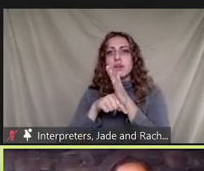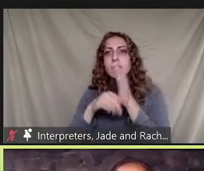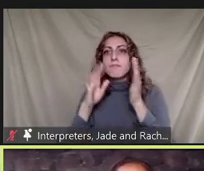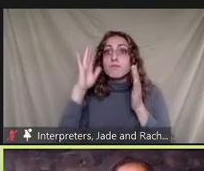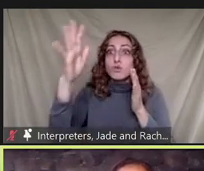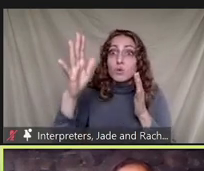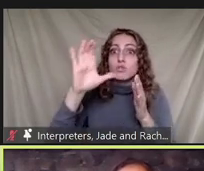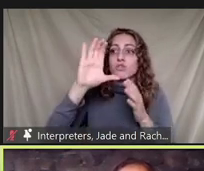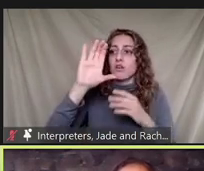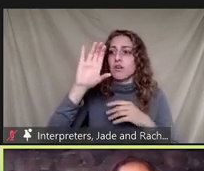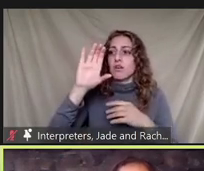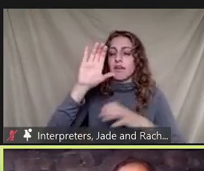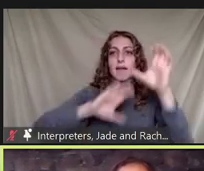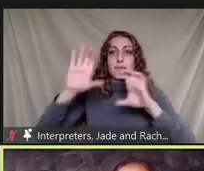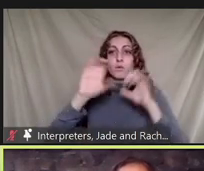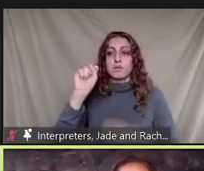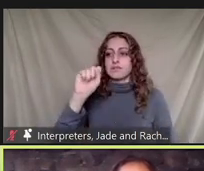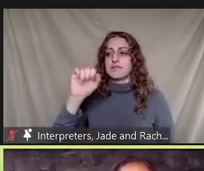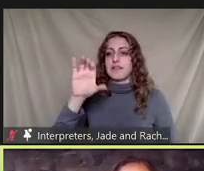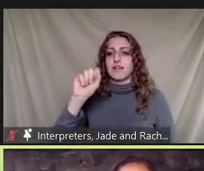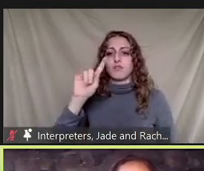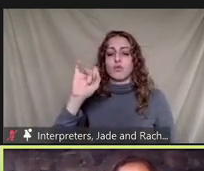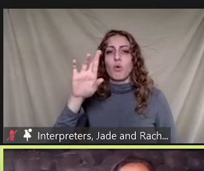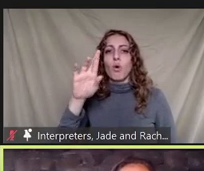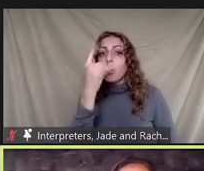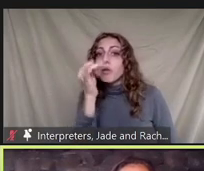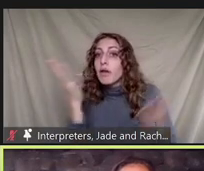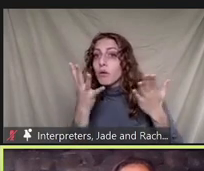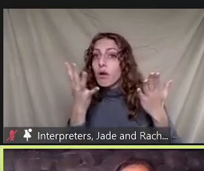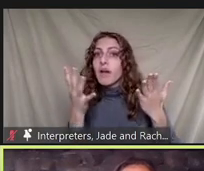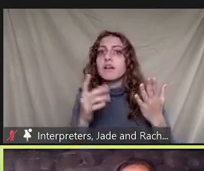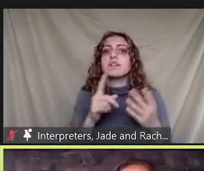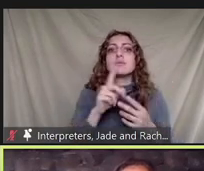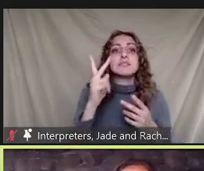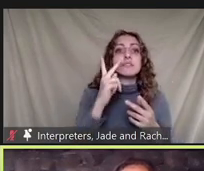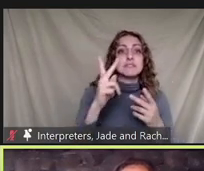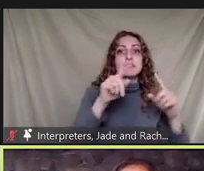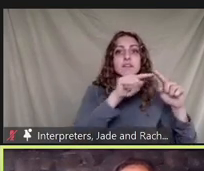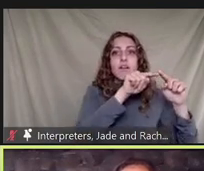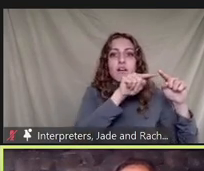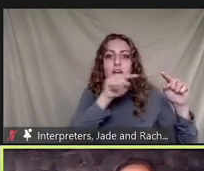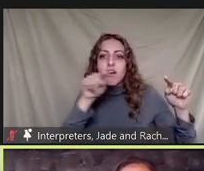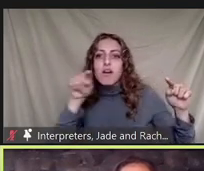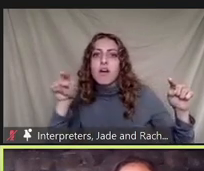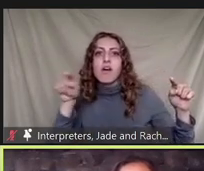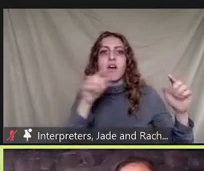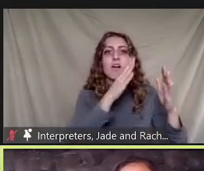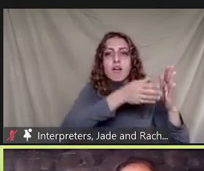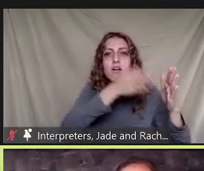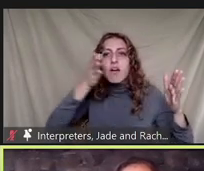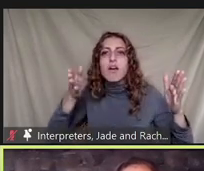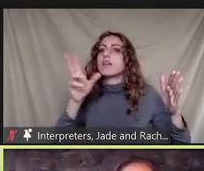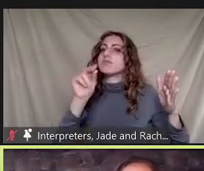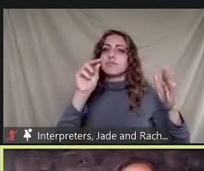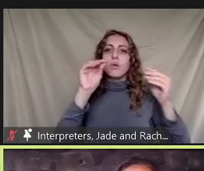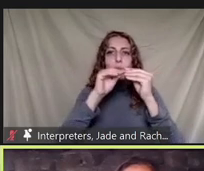could look like most immediately you'll note it's moving from a linear process to one that's more circular and in a thoughtful way